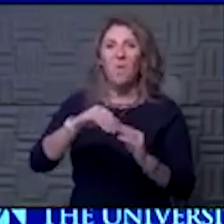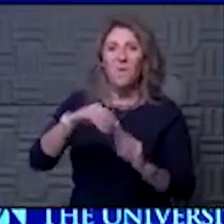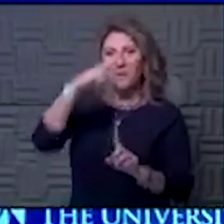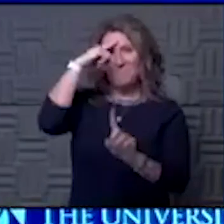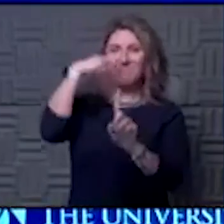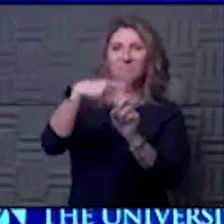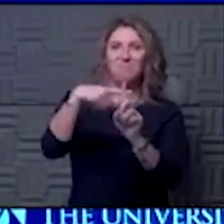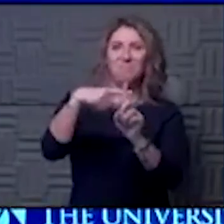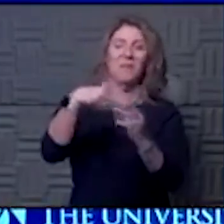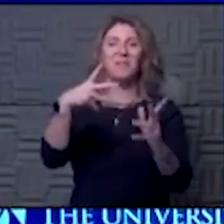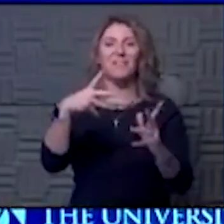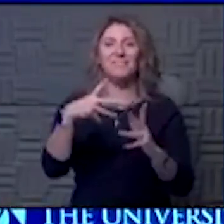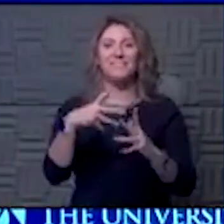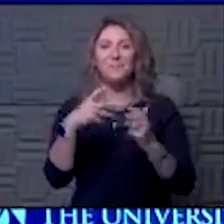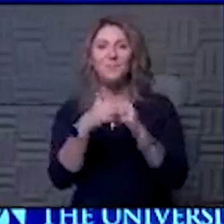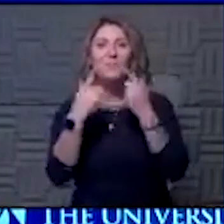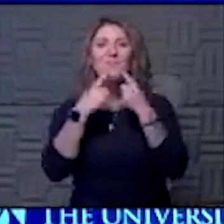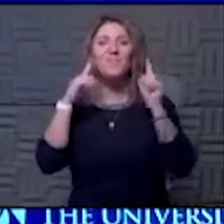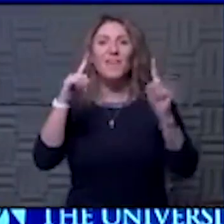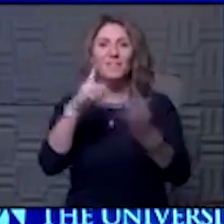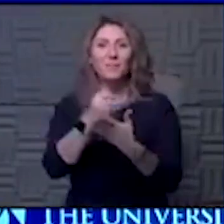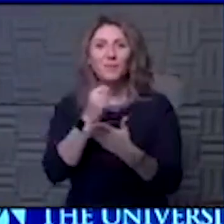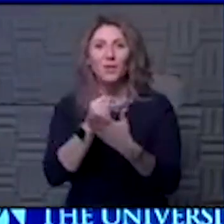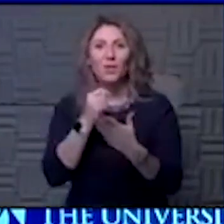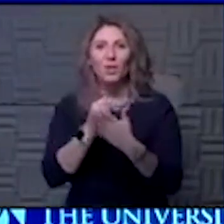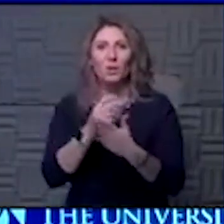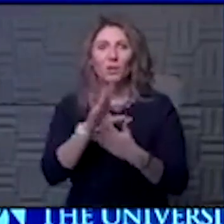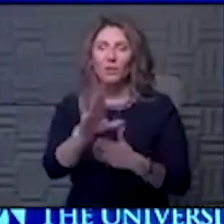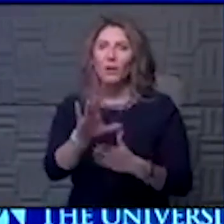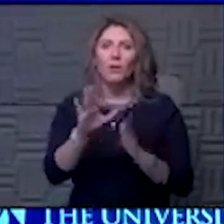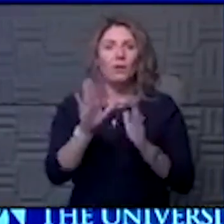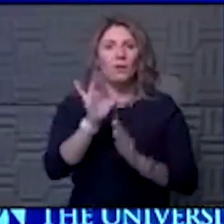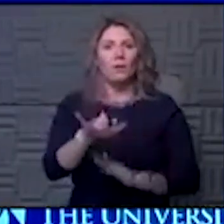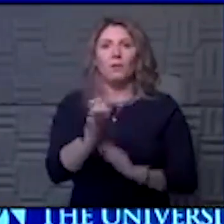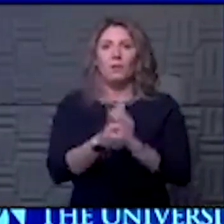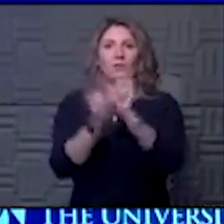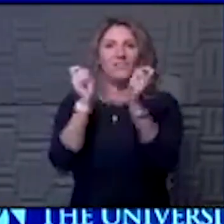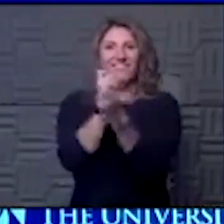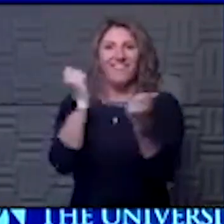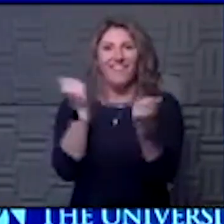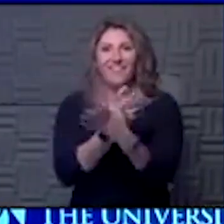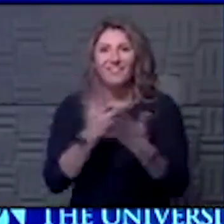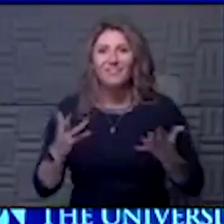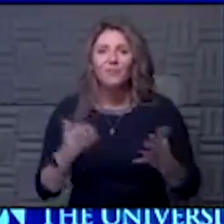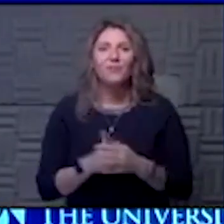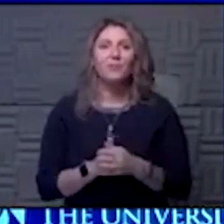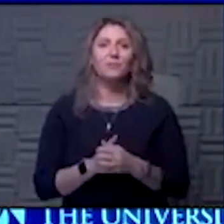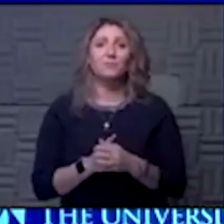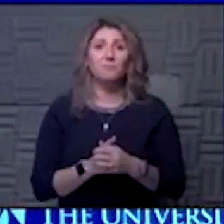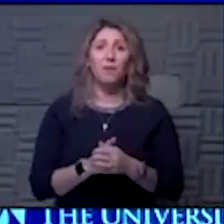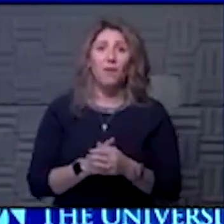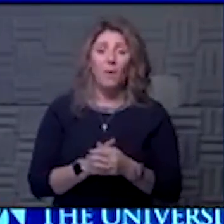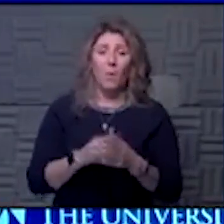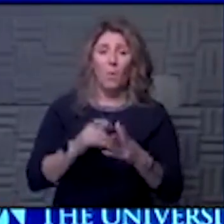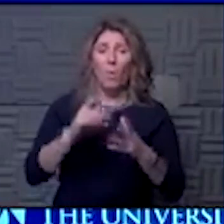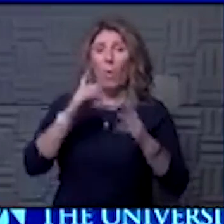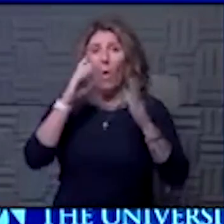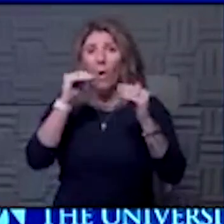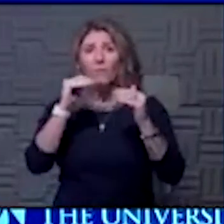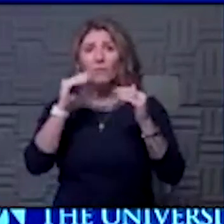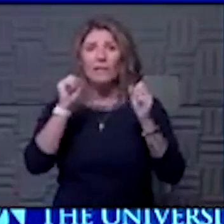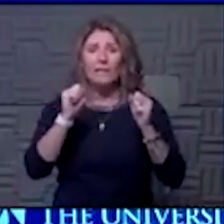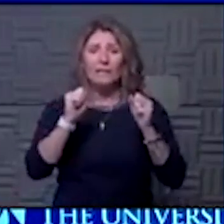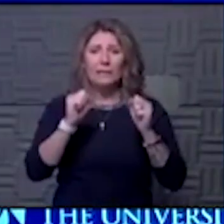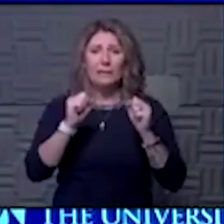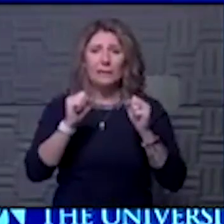because I think once we have effective therapy, this is also a game changer. And I think it may be able to hasten some of these other timelines because